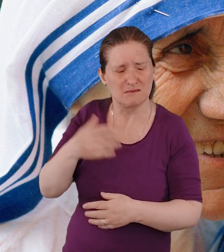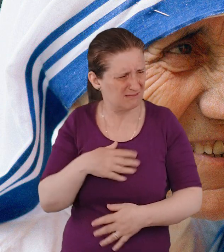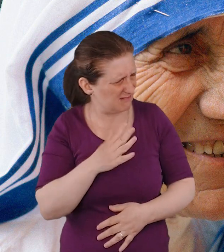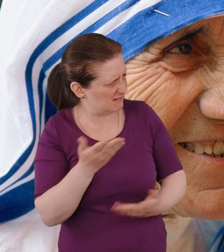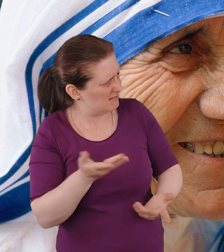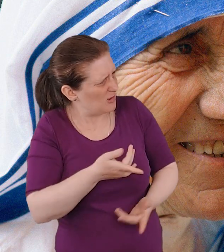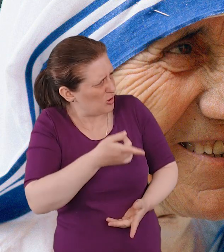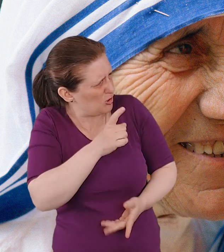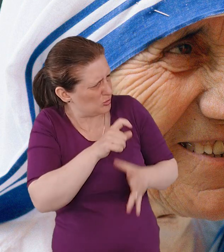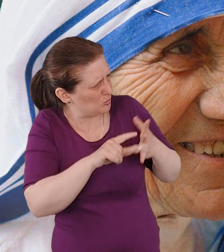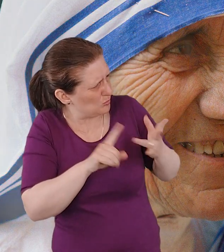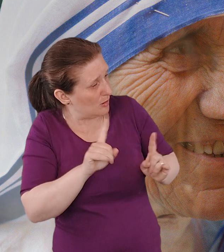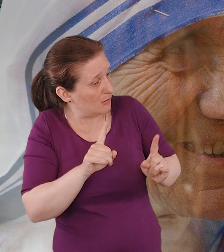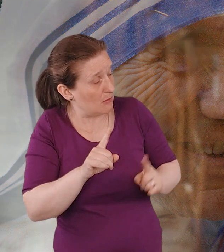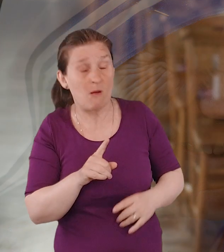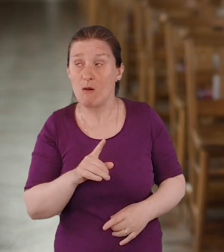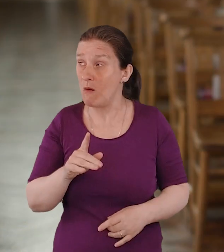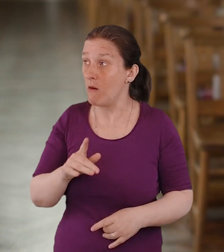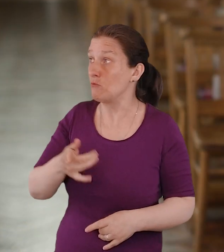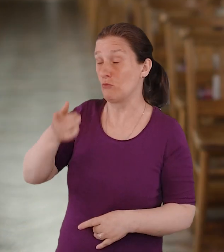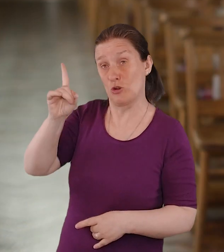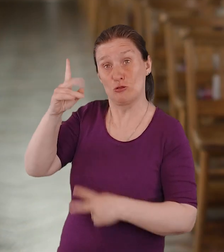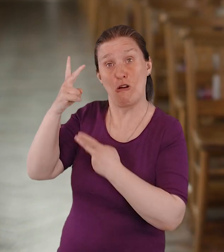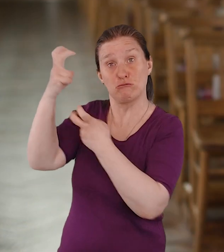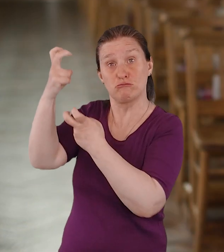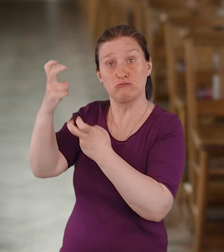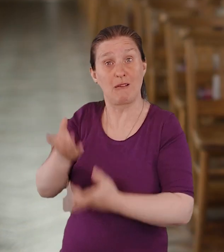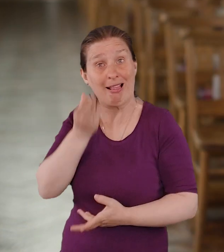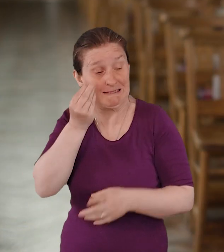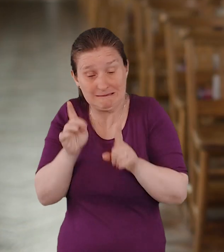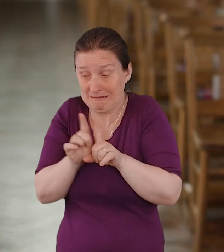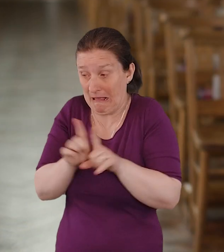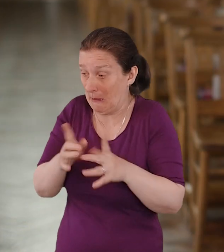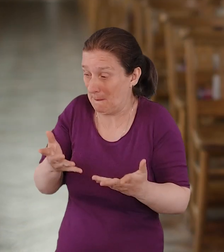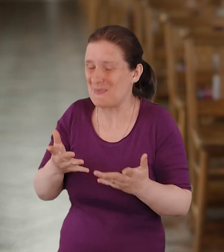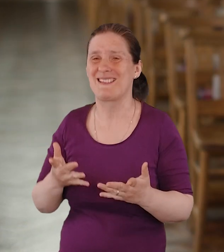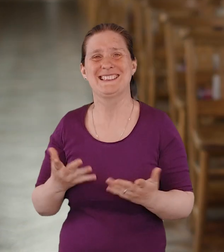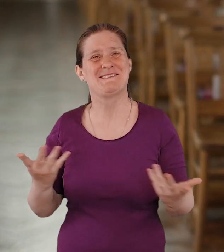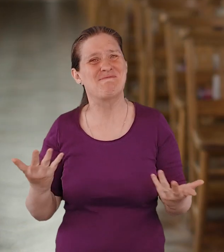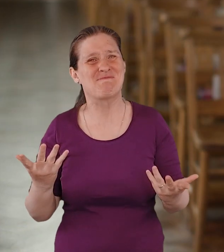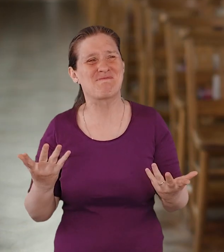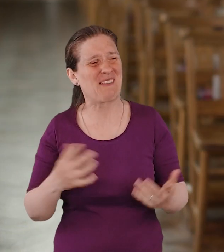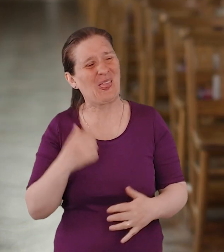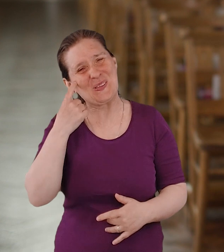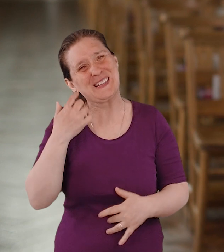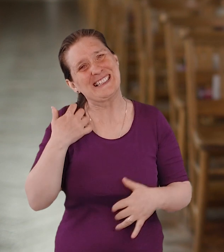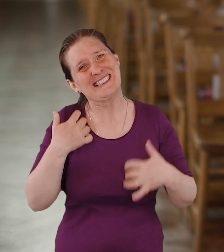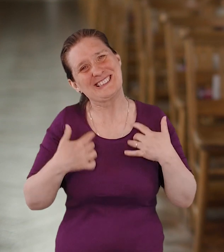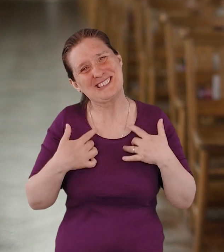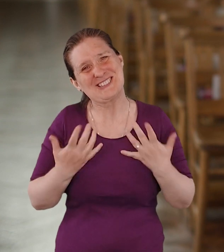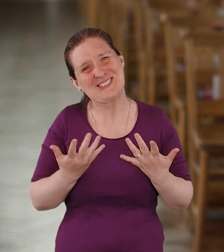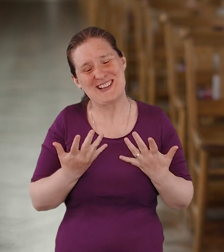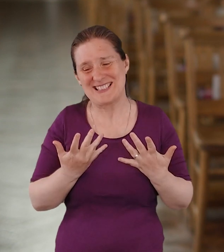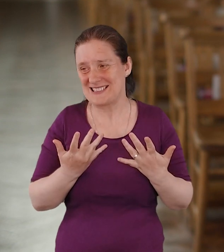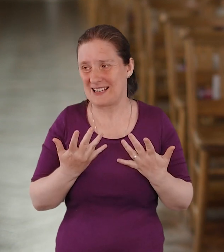that she could hear God listening to her. And I just thought, that's amazing that God listens to us and we're not always